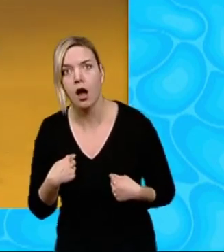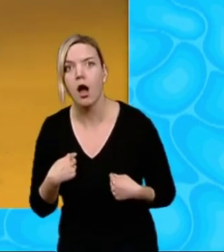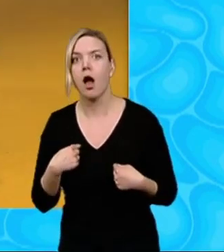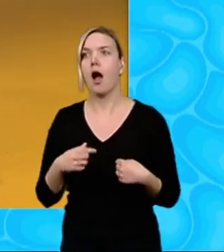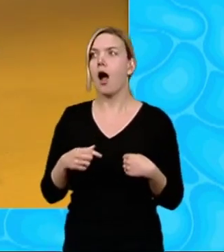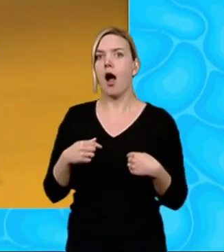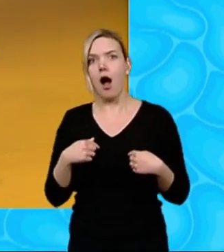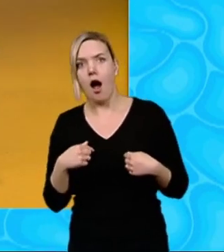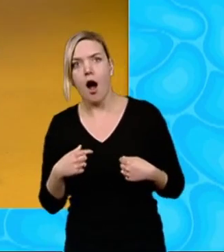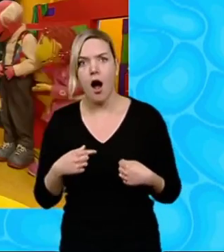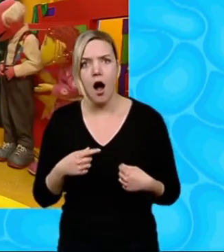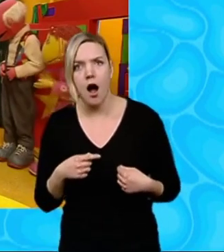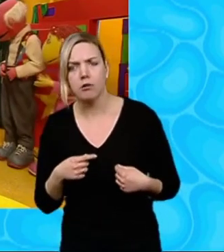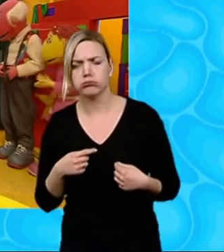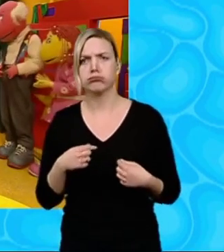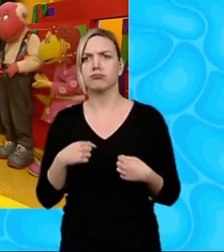it? Oh,